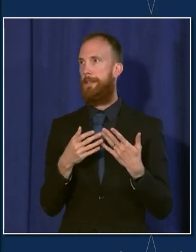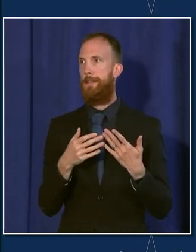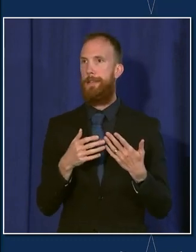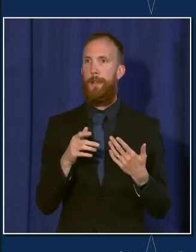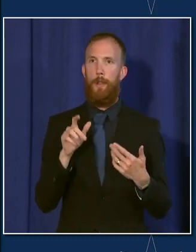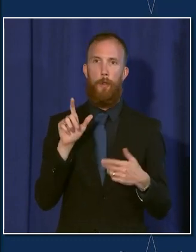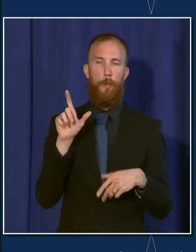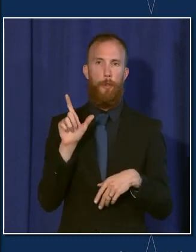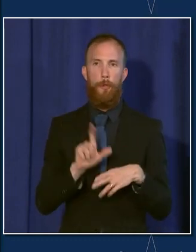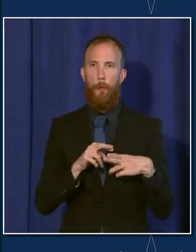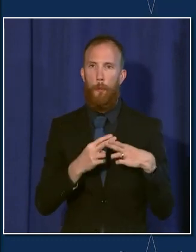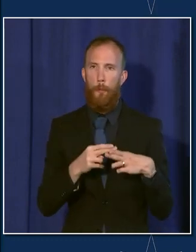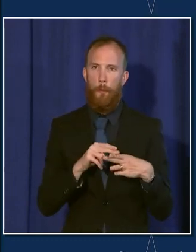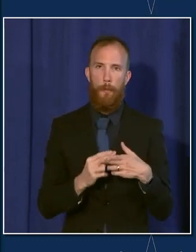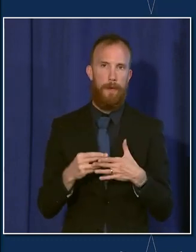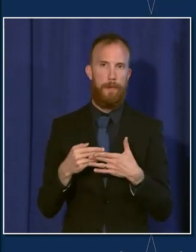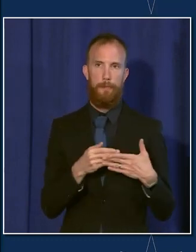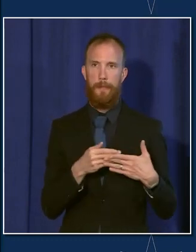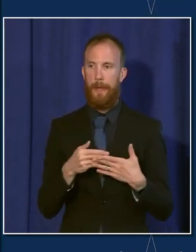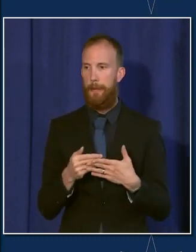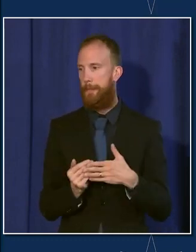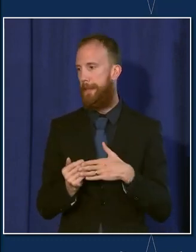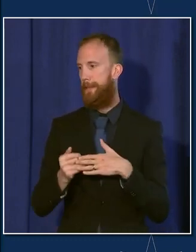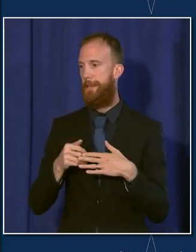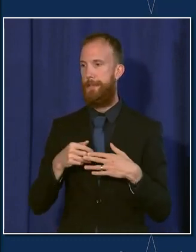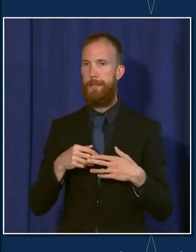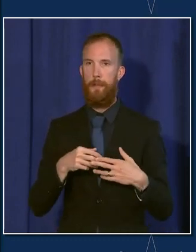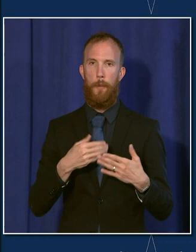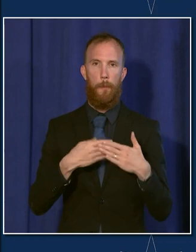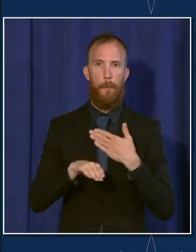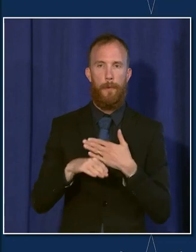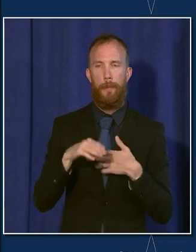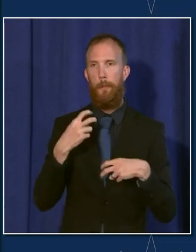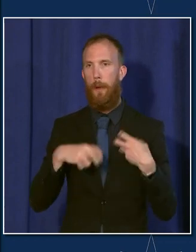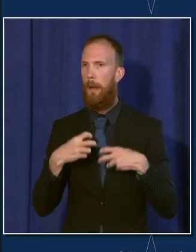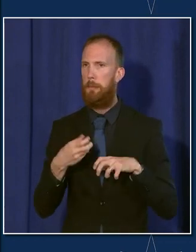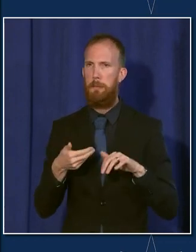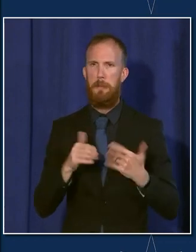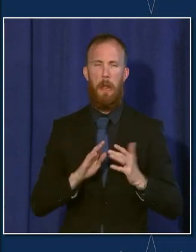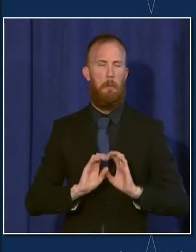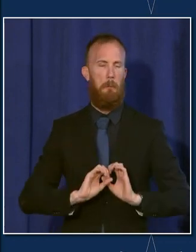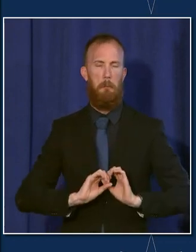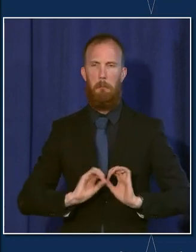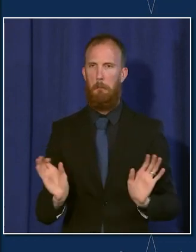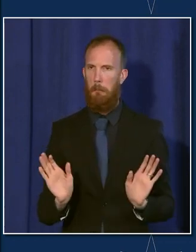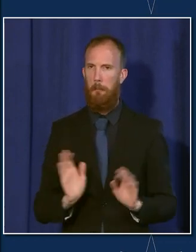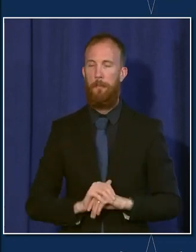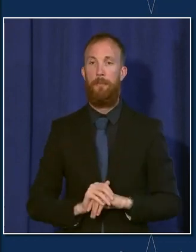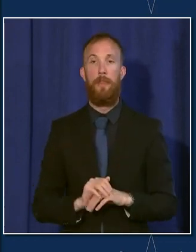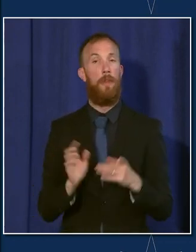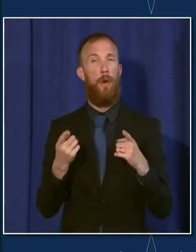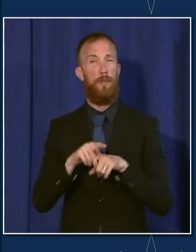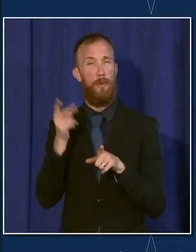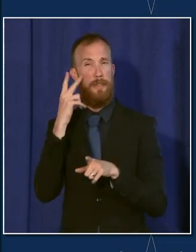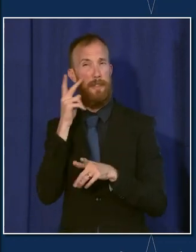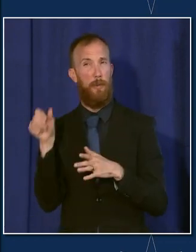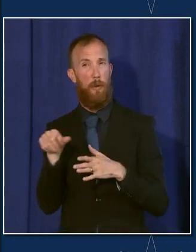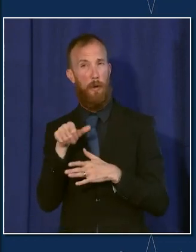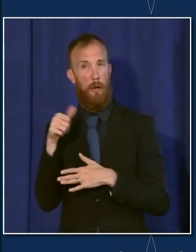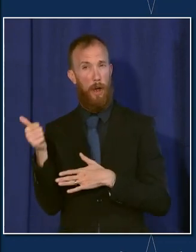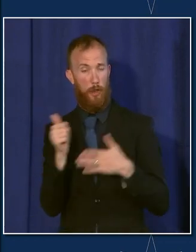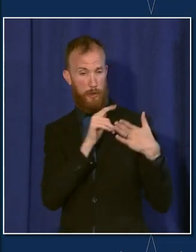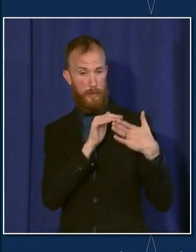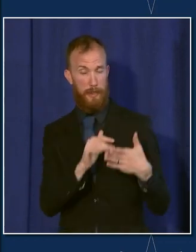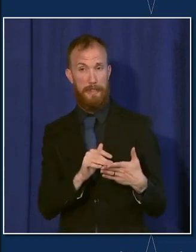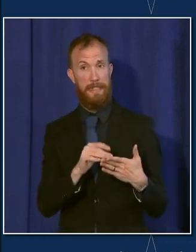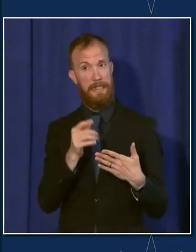or congenital problems or in deaths compared to the background rate. Also, increasingly, there have been multiple studies showing the infant also